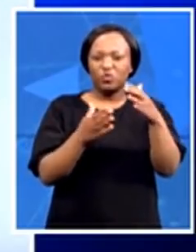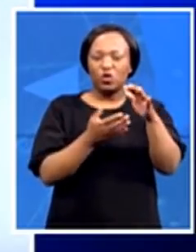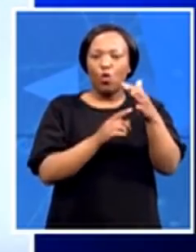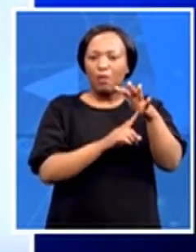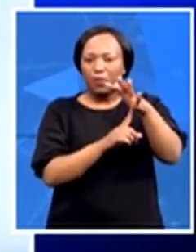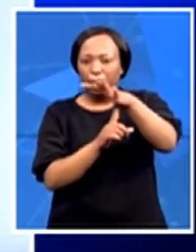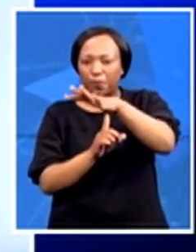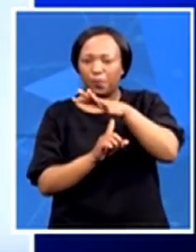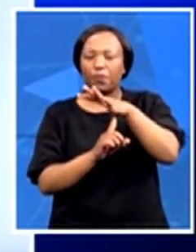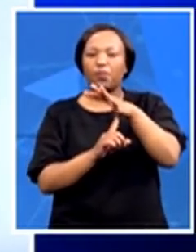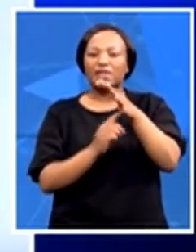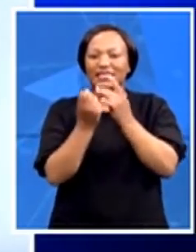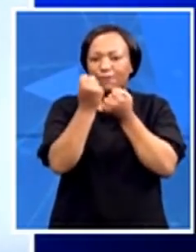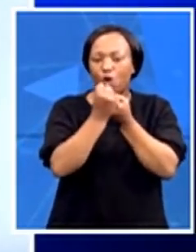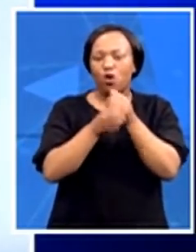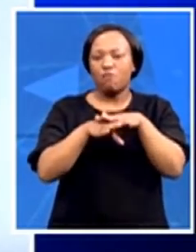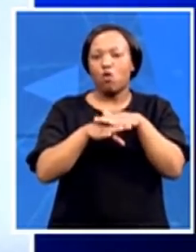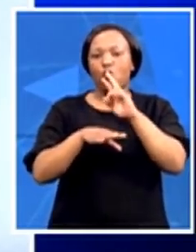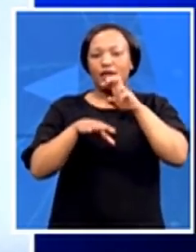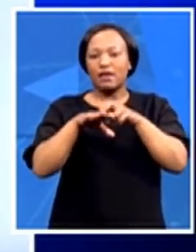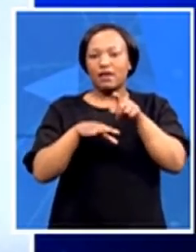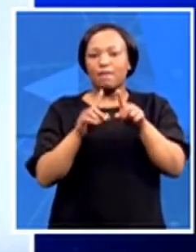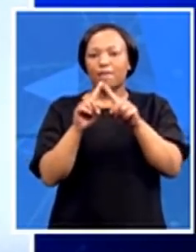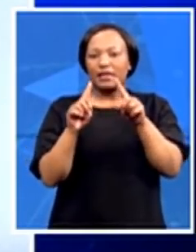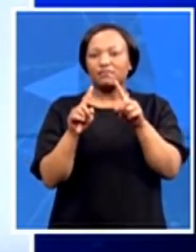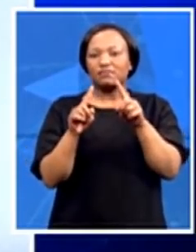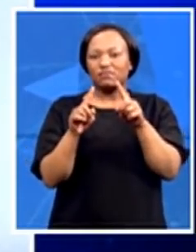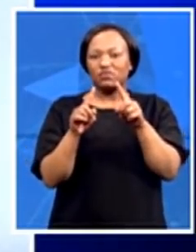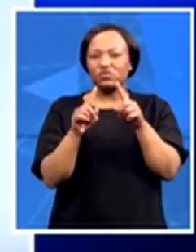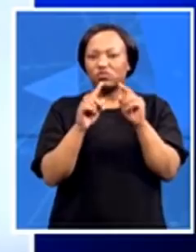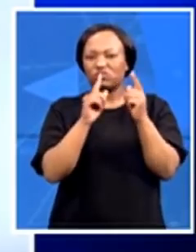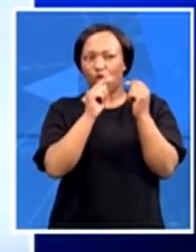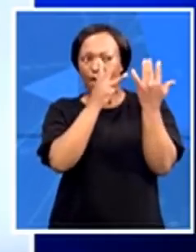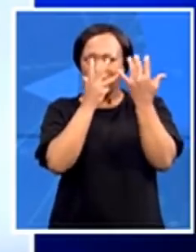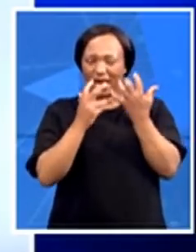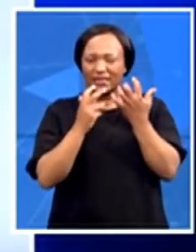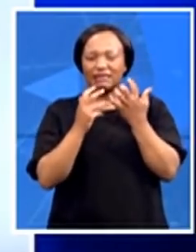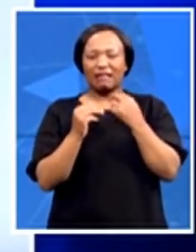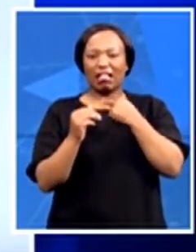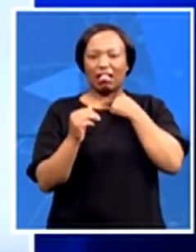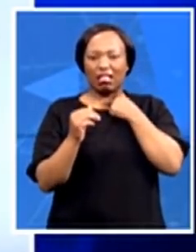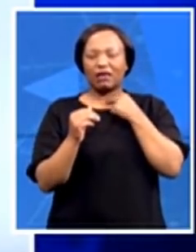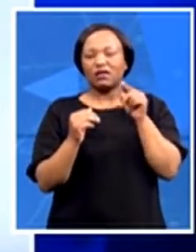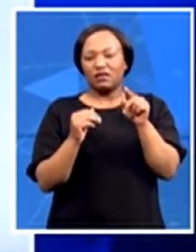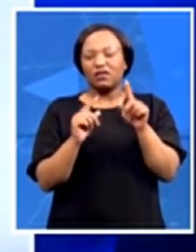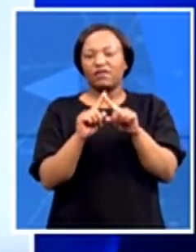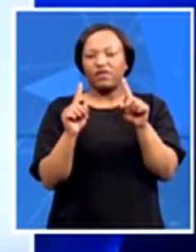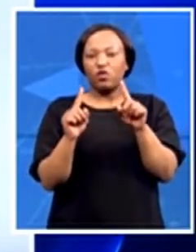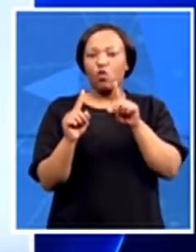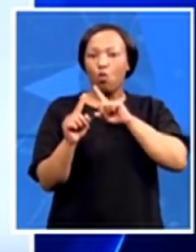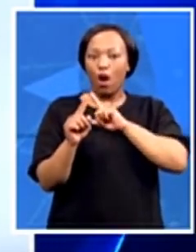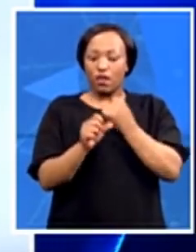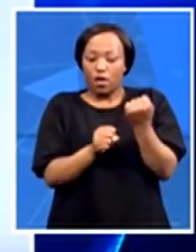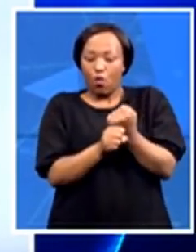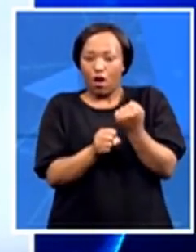is really going in on a shoestring budget, which is a risky endeavour, especially because this kind of operation requires a lot of mobility and